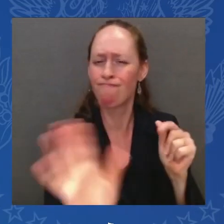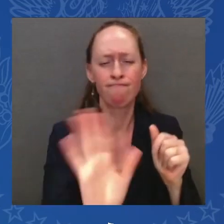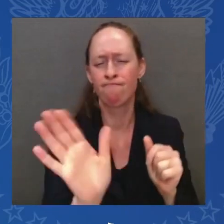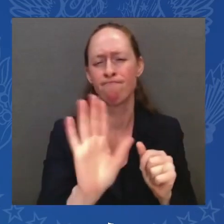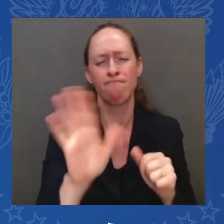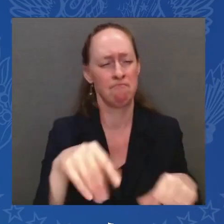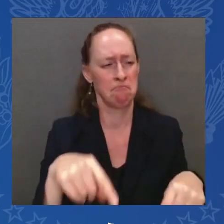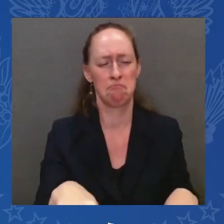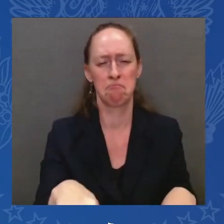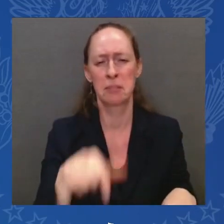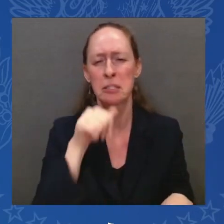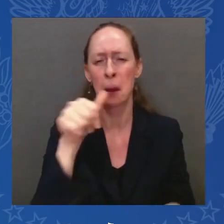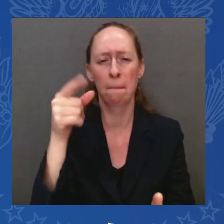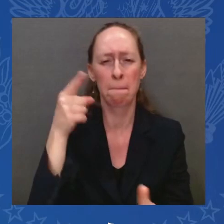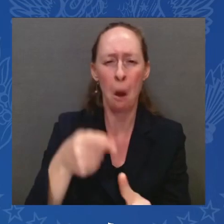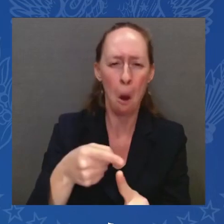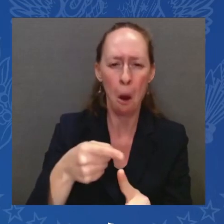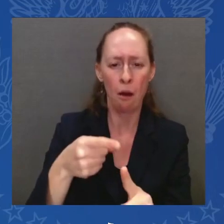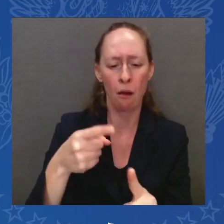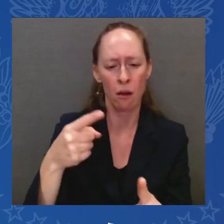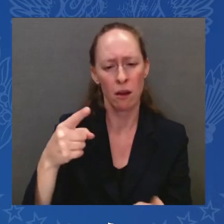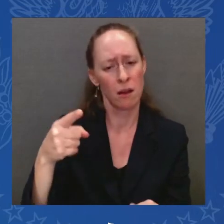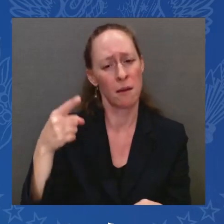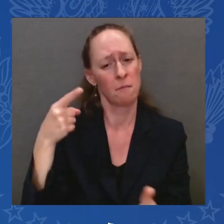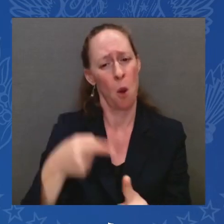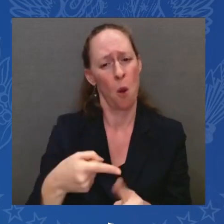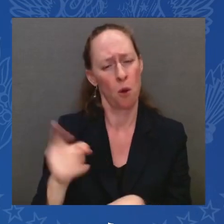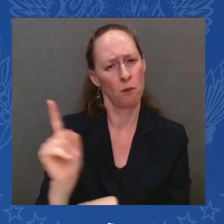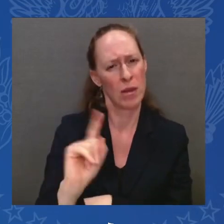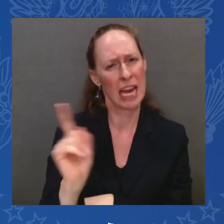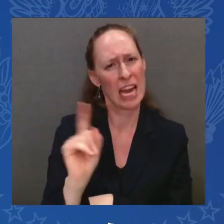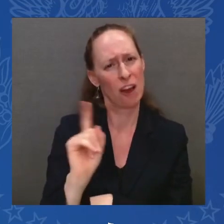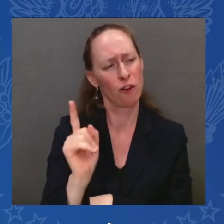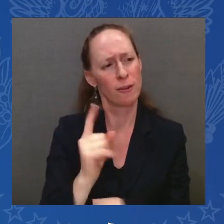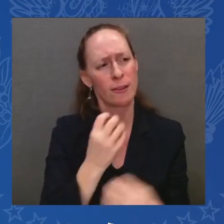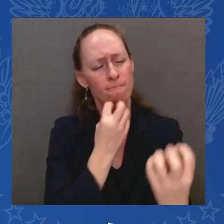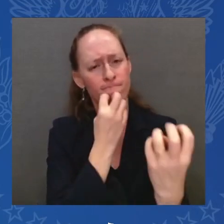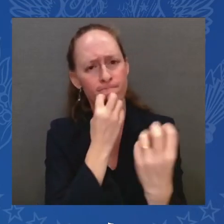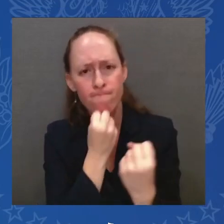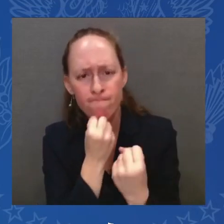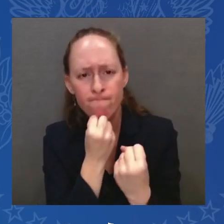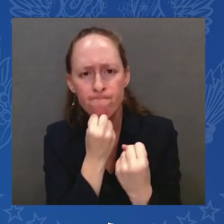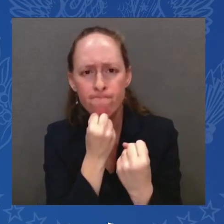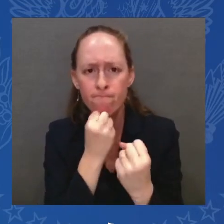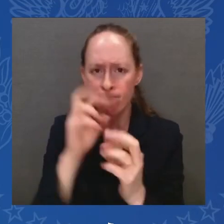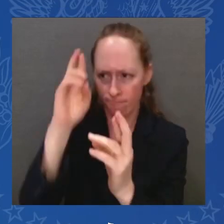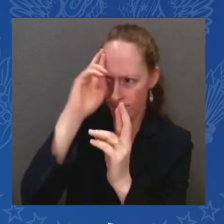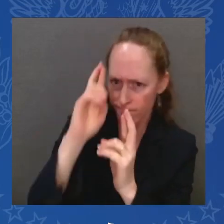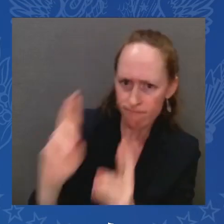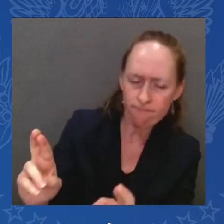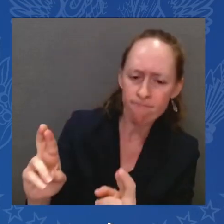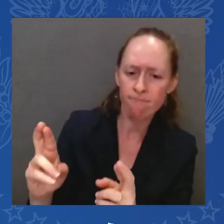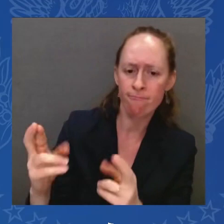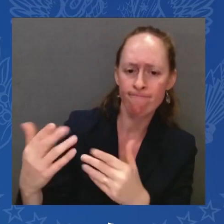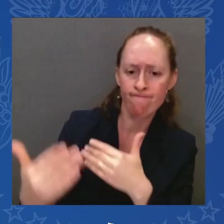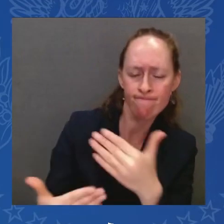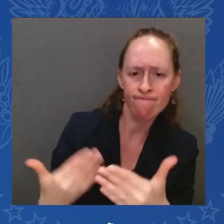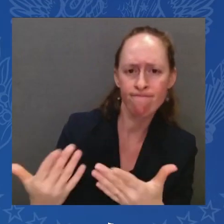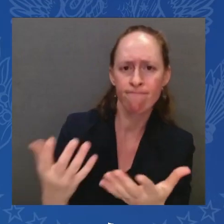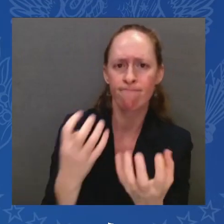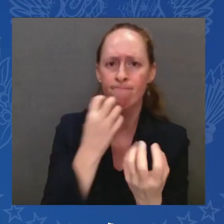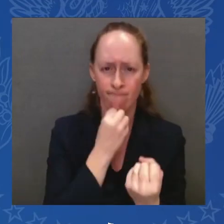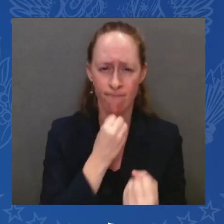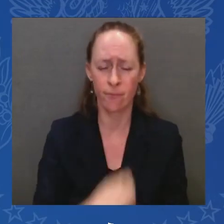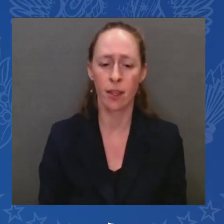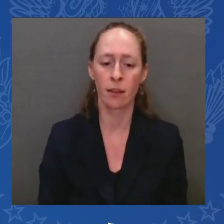decency. Just basically decent, just basic decency. Treating people with a